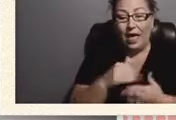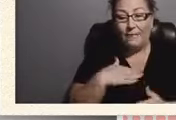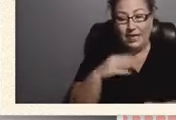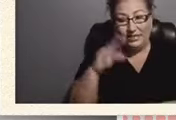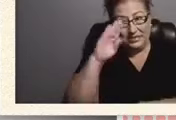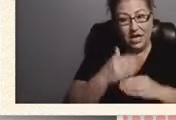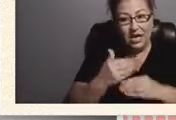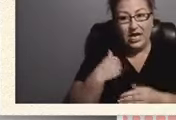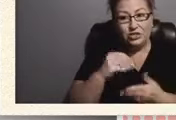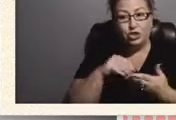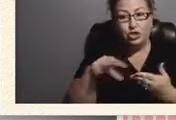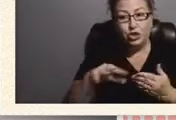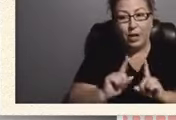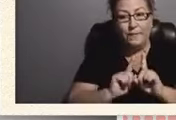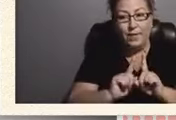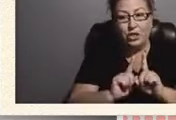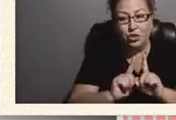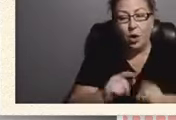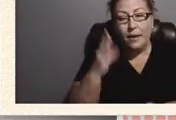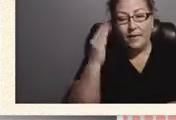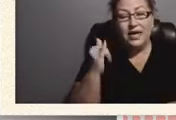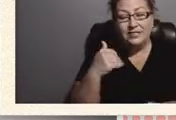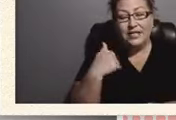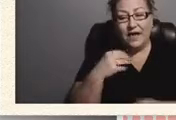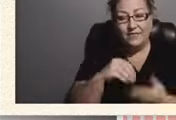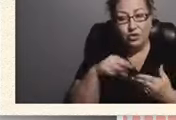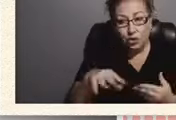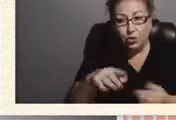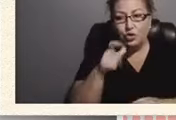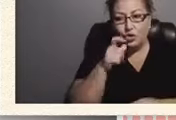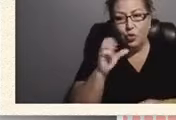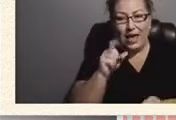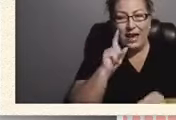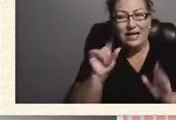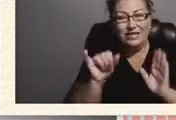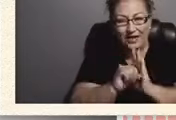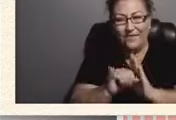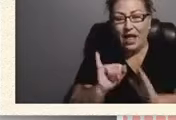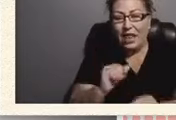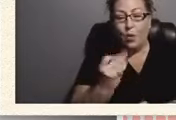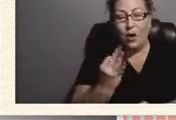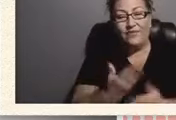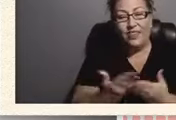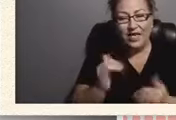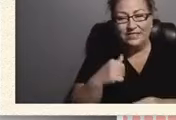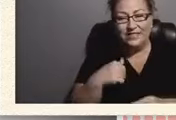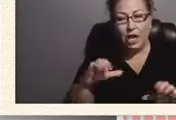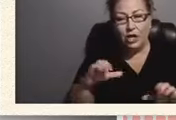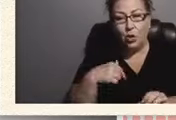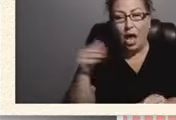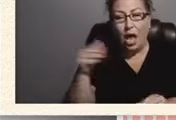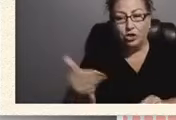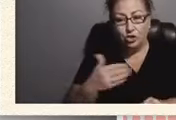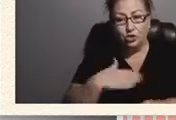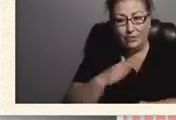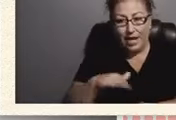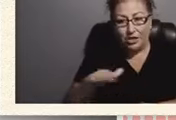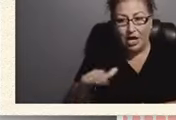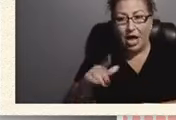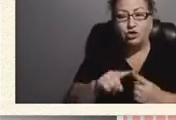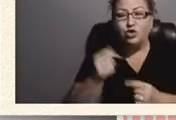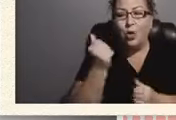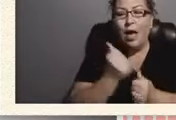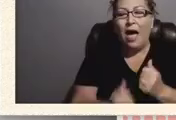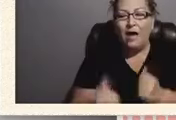because there are students who can identify like one of the things that I do is I introduce my child to everyone